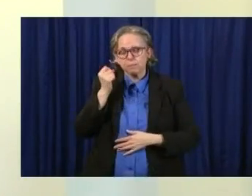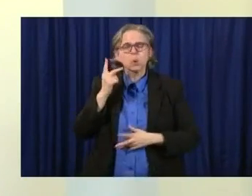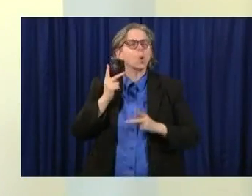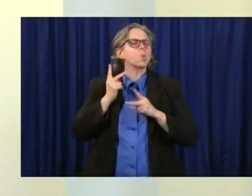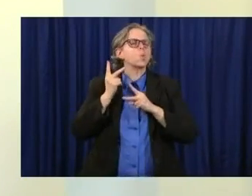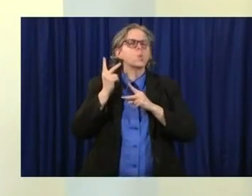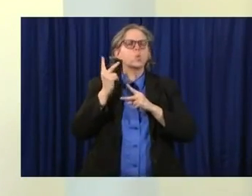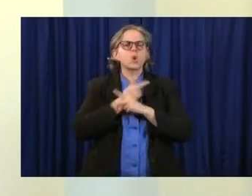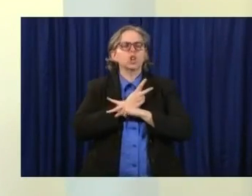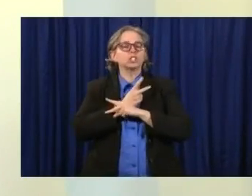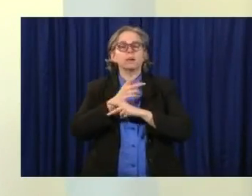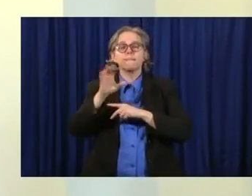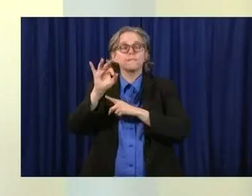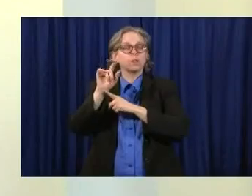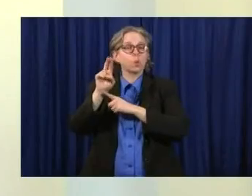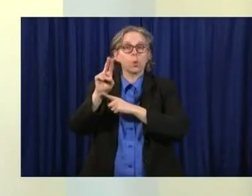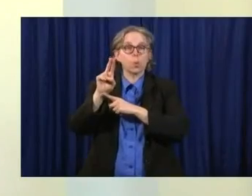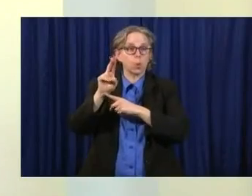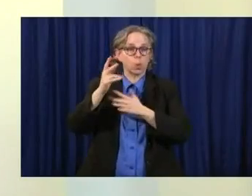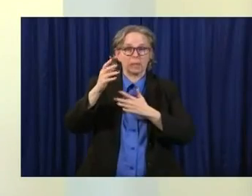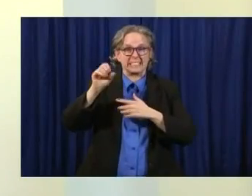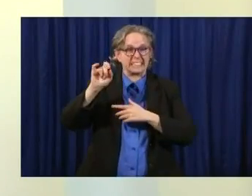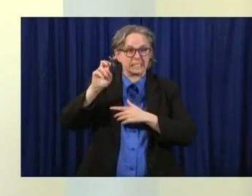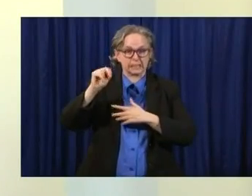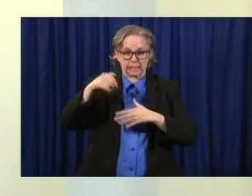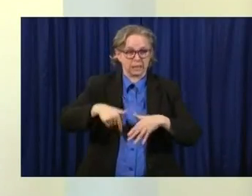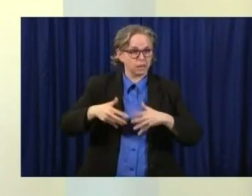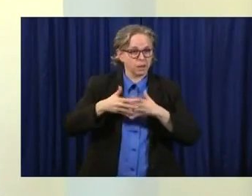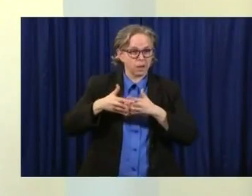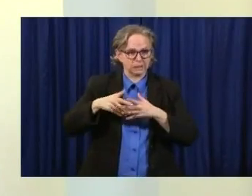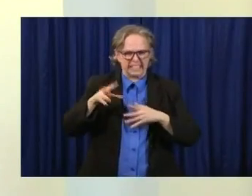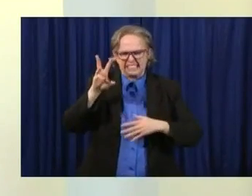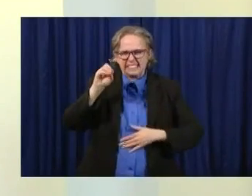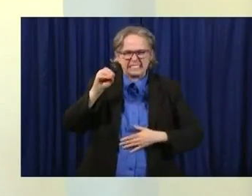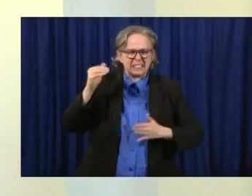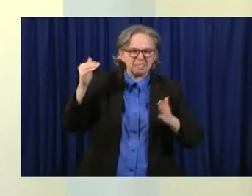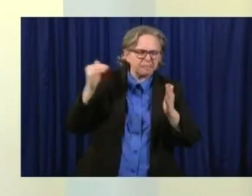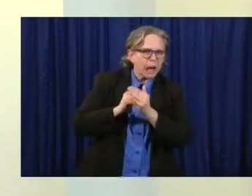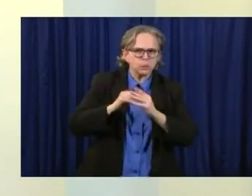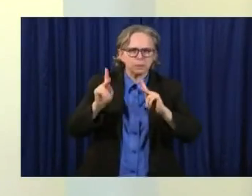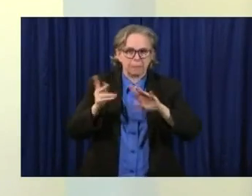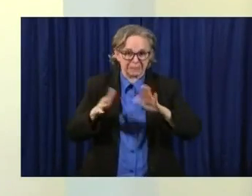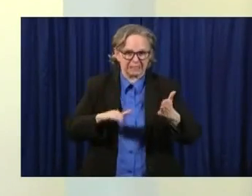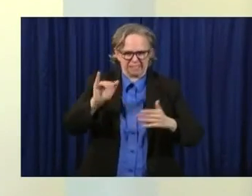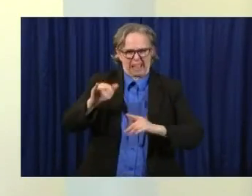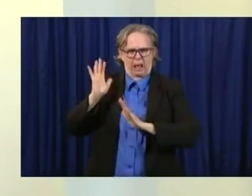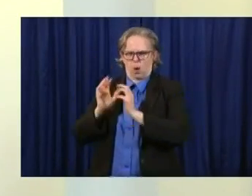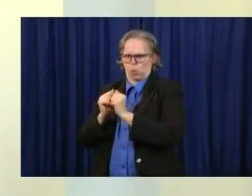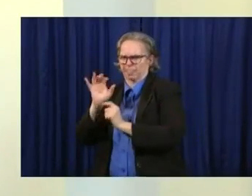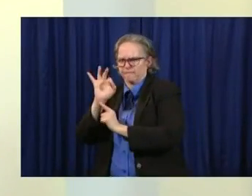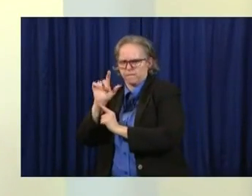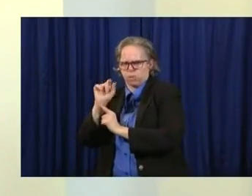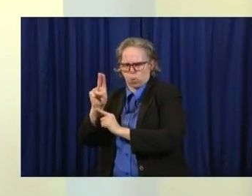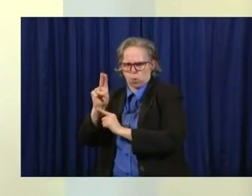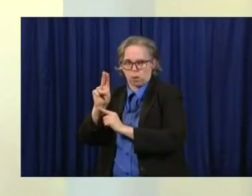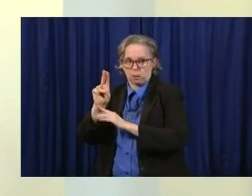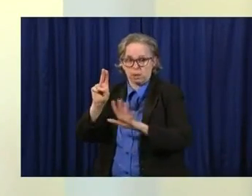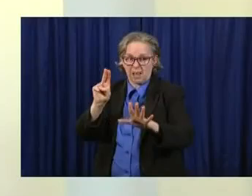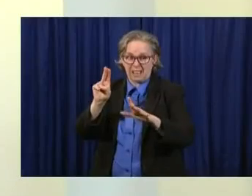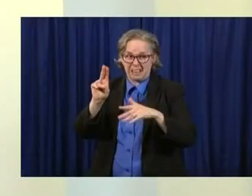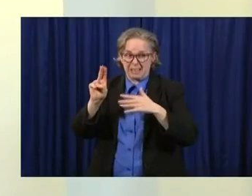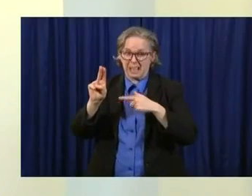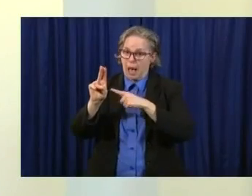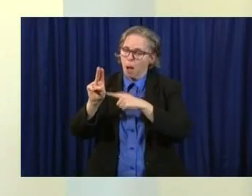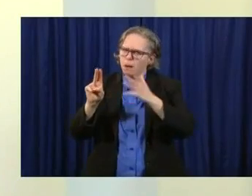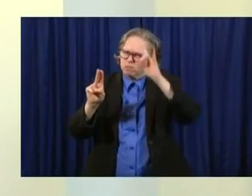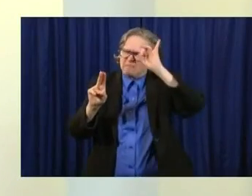deaths. Honestly, I think we could do better than that. But that's been a very, very, very bad flu season. You know, we've seen